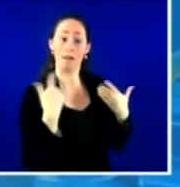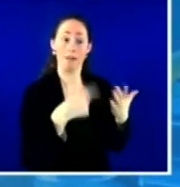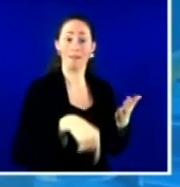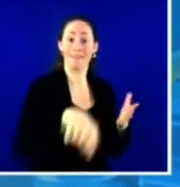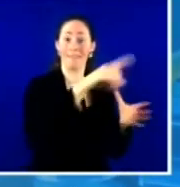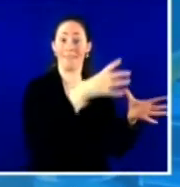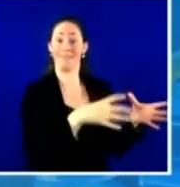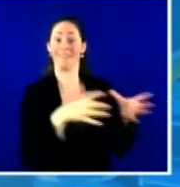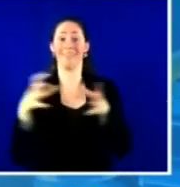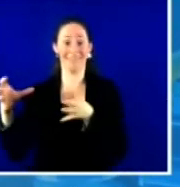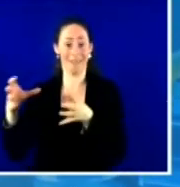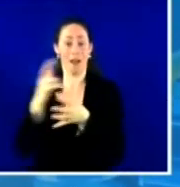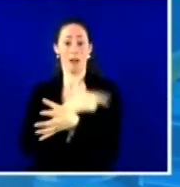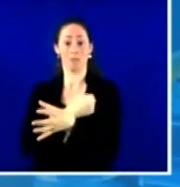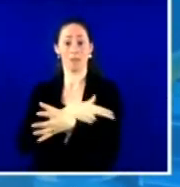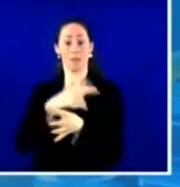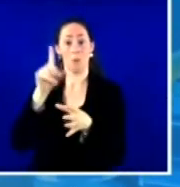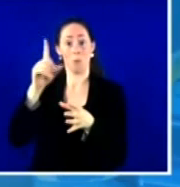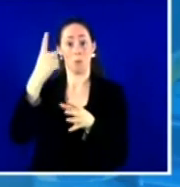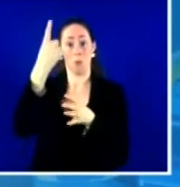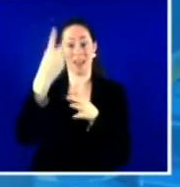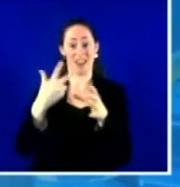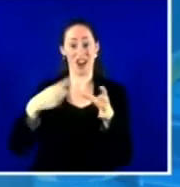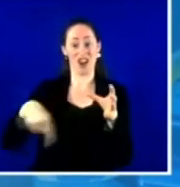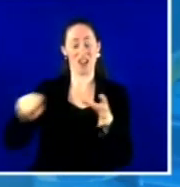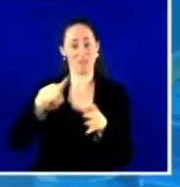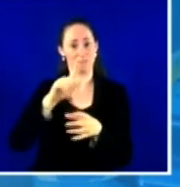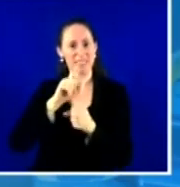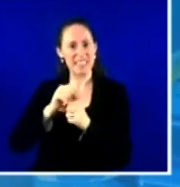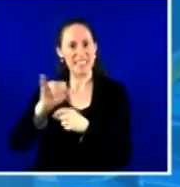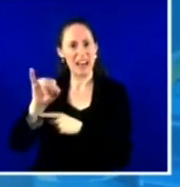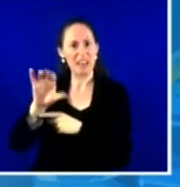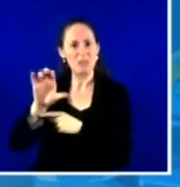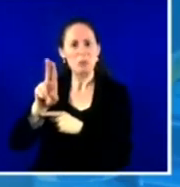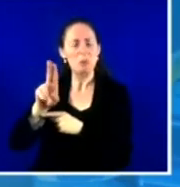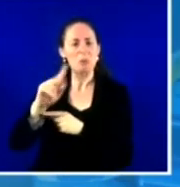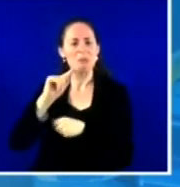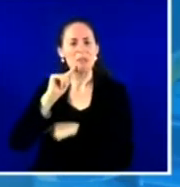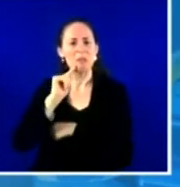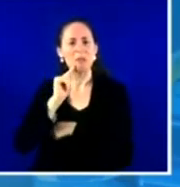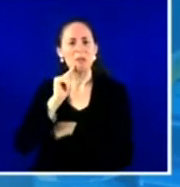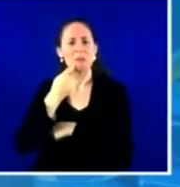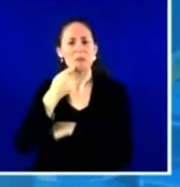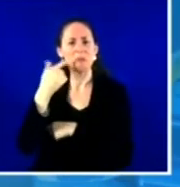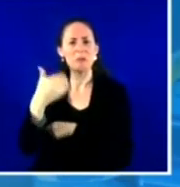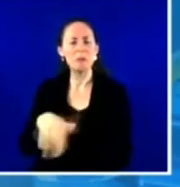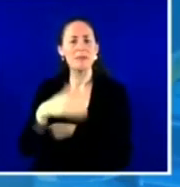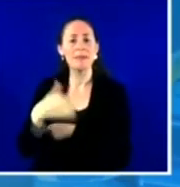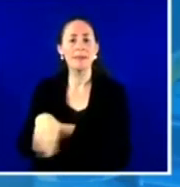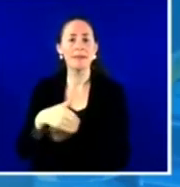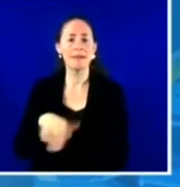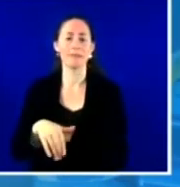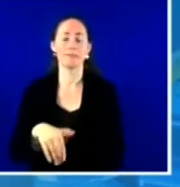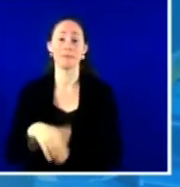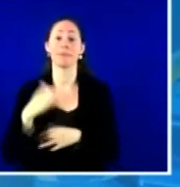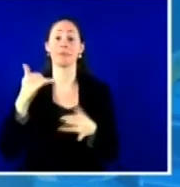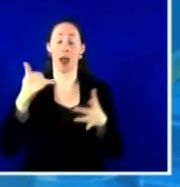intensive care unit and 5 percent required invasive mechanical ventilation.